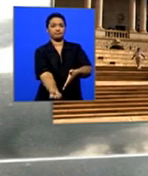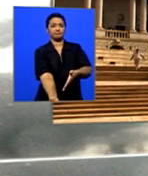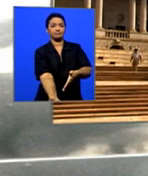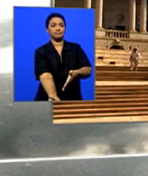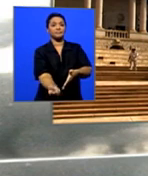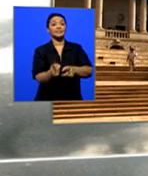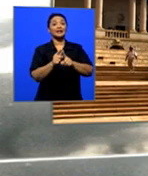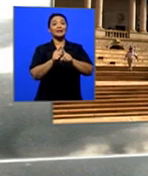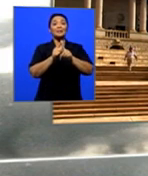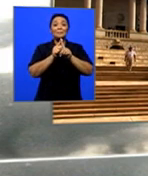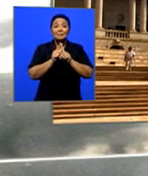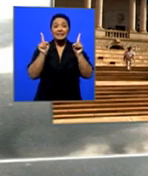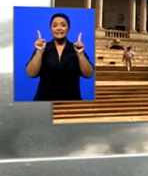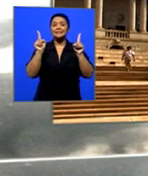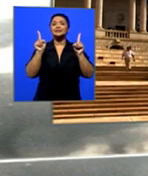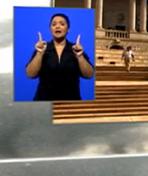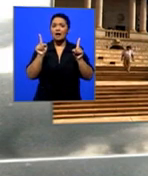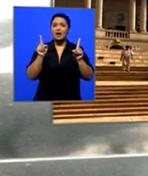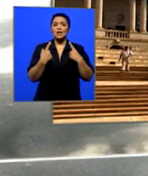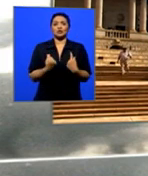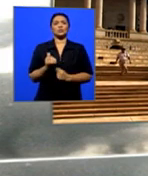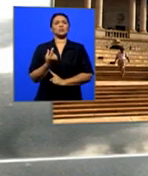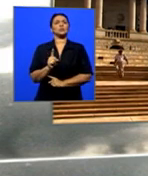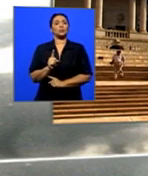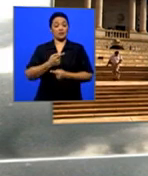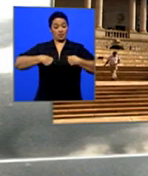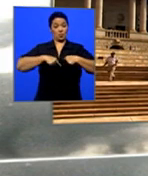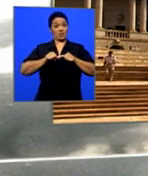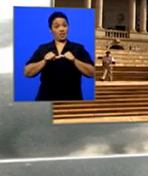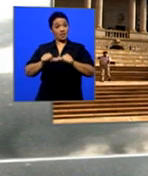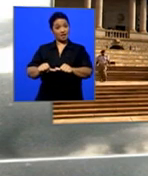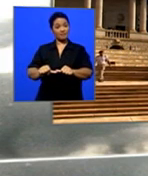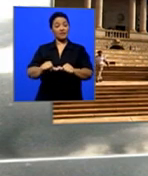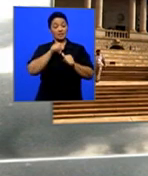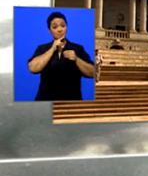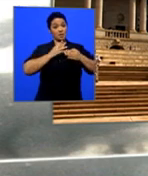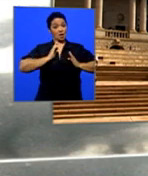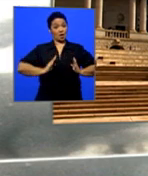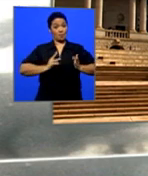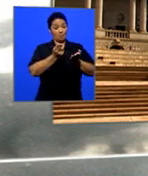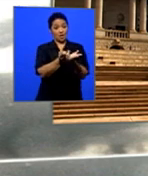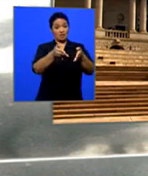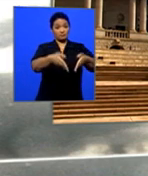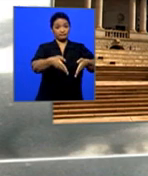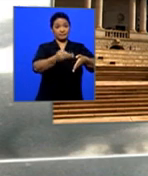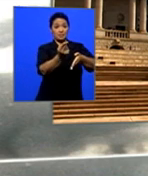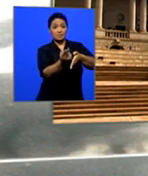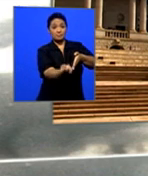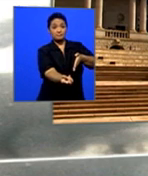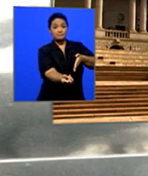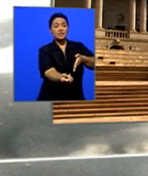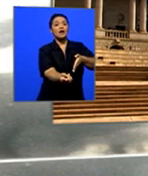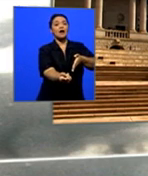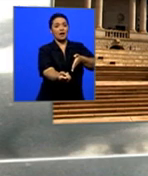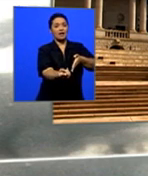what it does is, now that the body has gone underground, he's